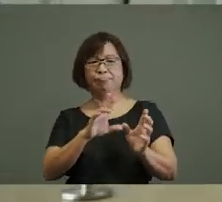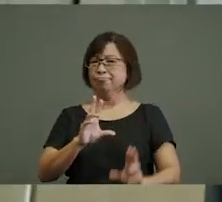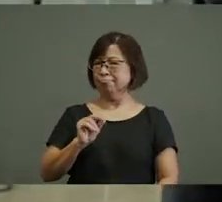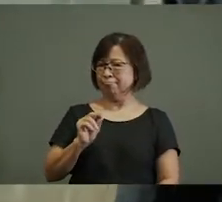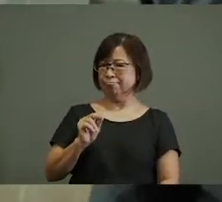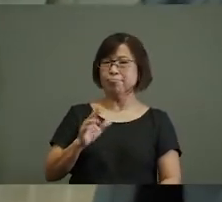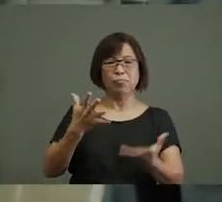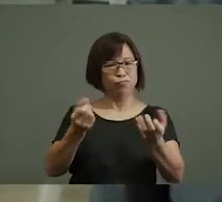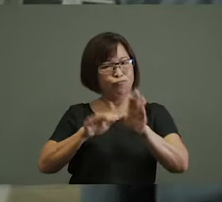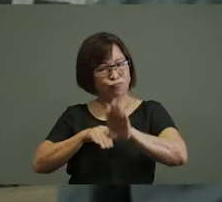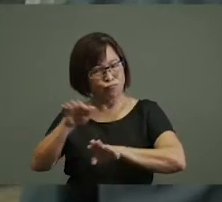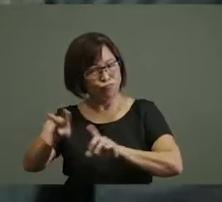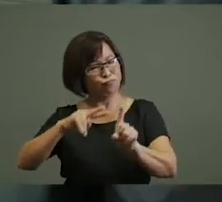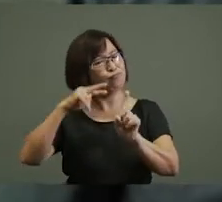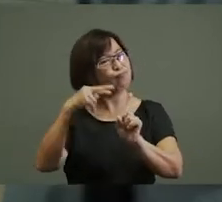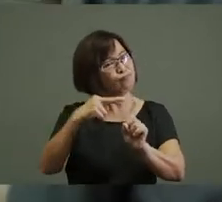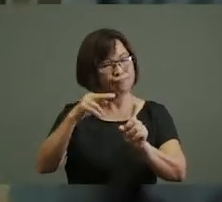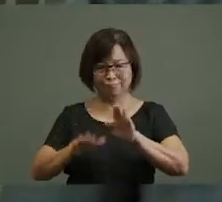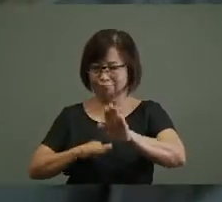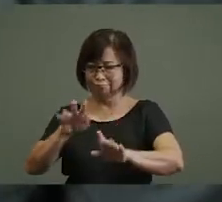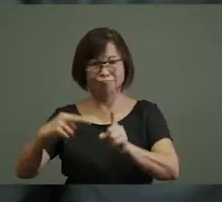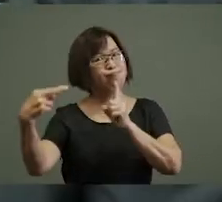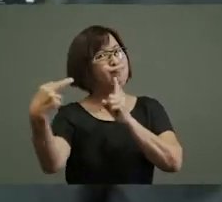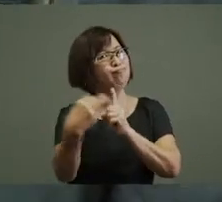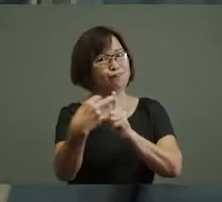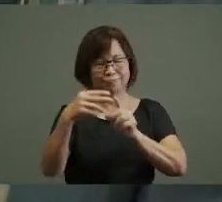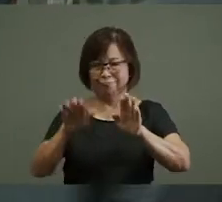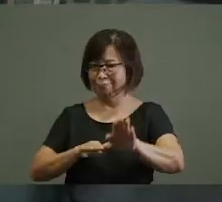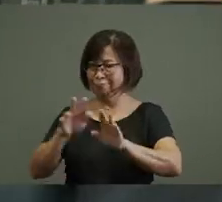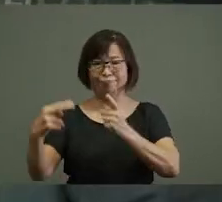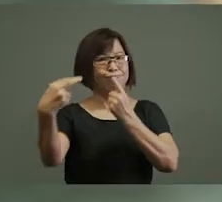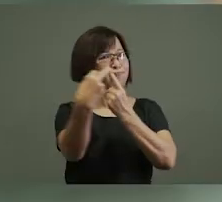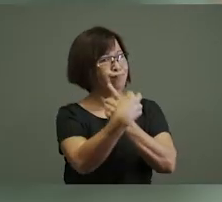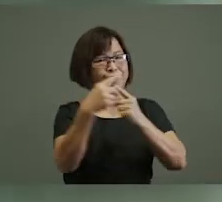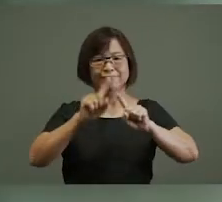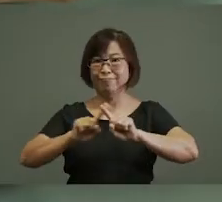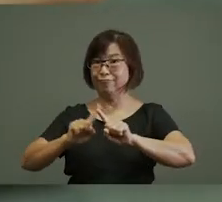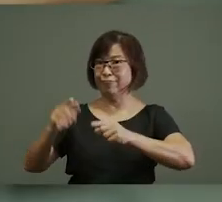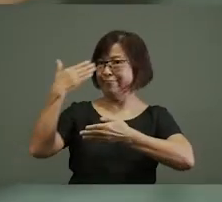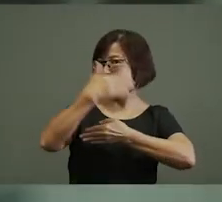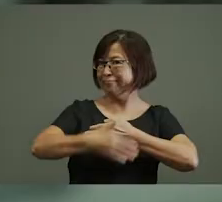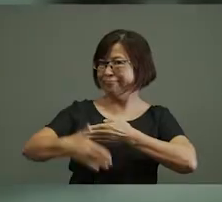perspective, but to walk around the atrium and to look at the paintings from different sides.